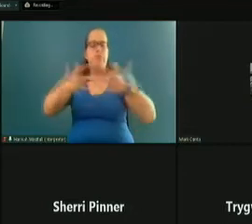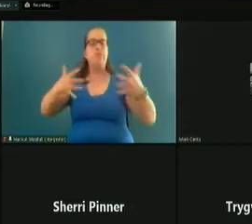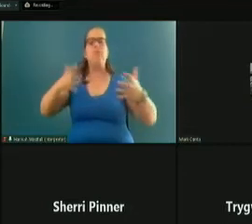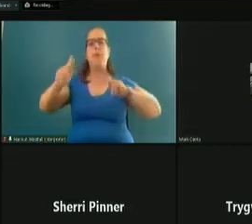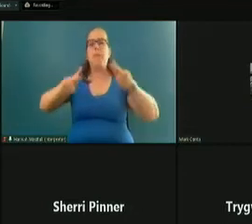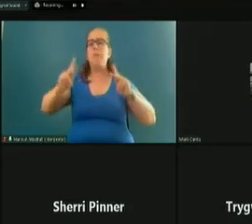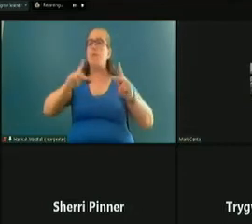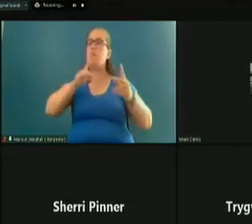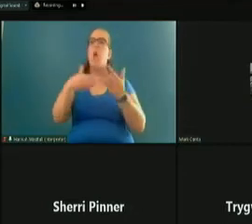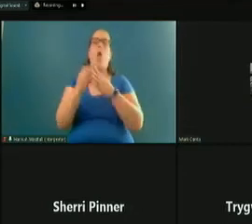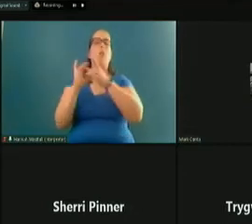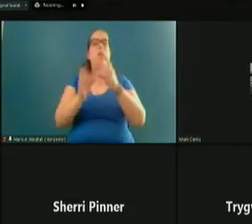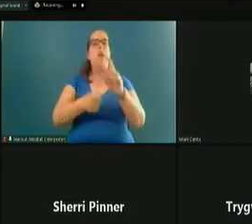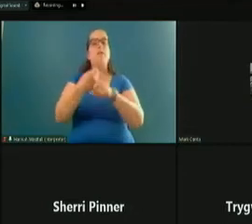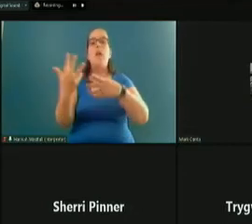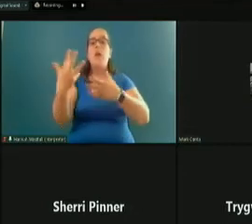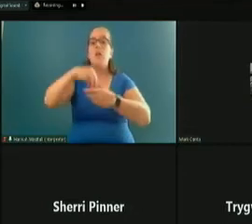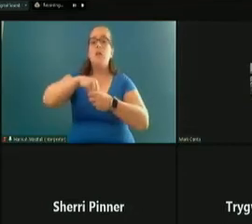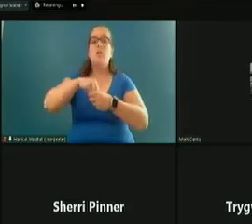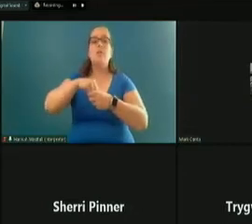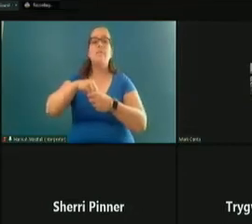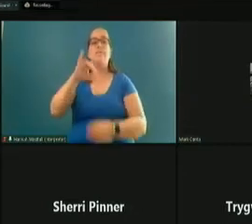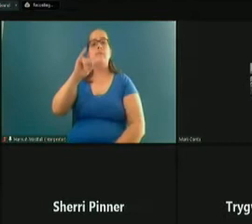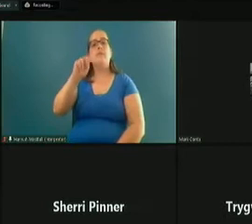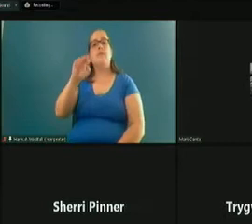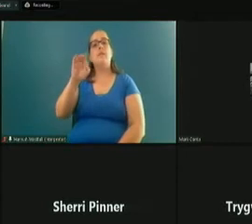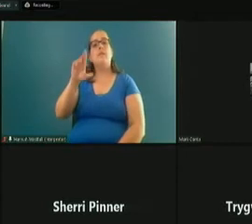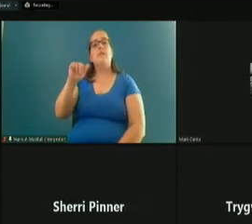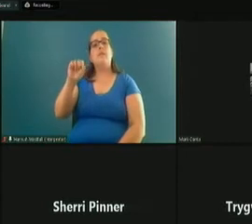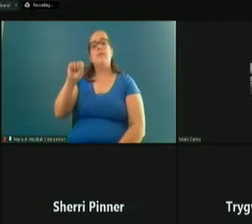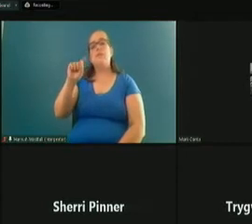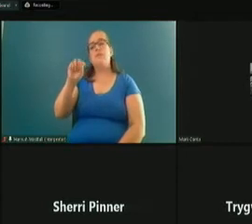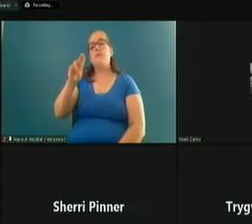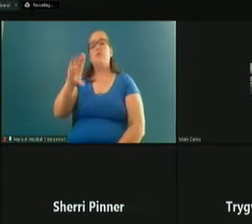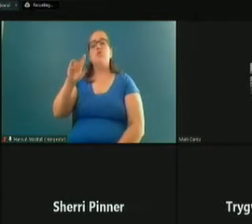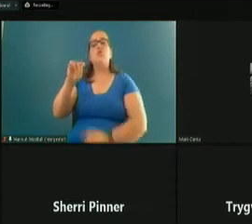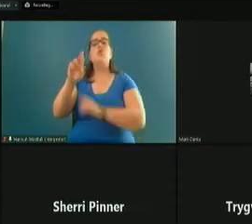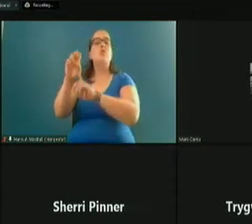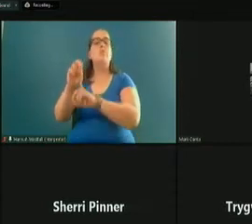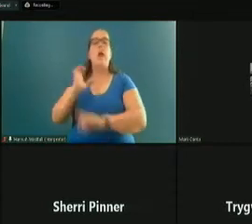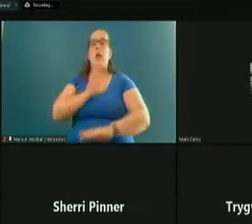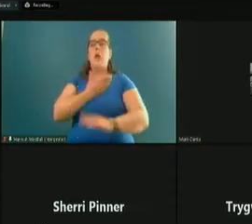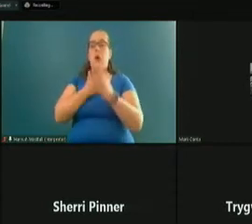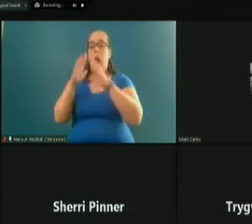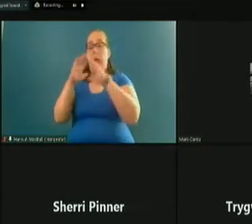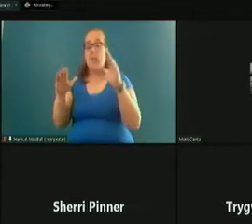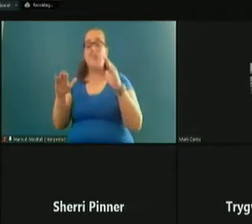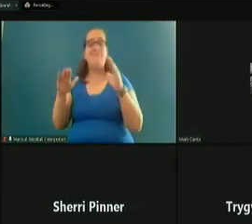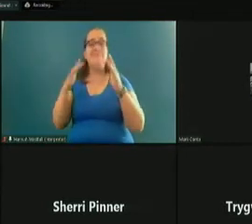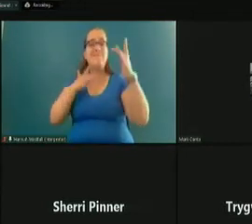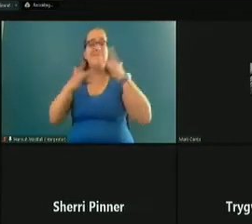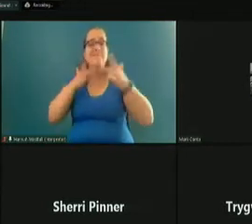impacts, including infrastructure. Our housing and homeless crisis. It's